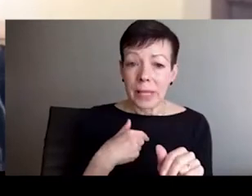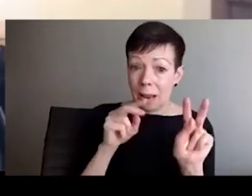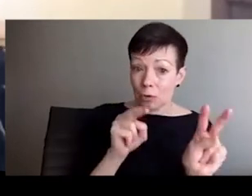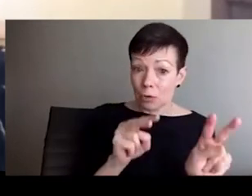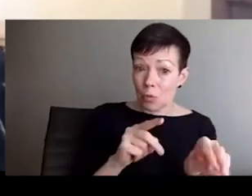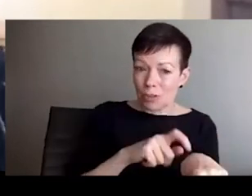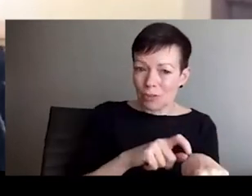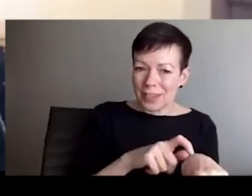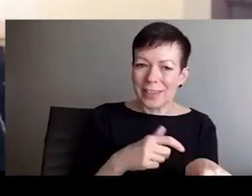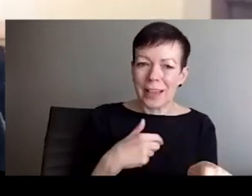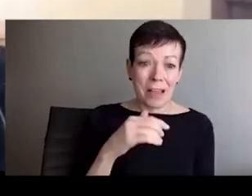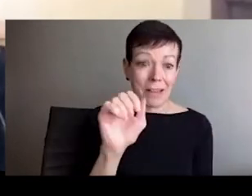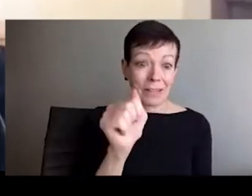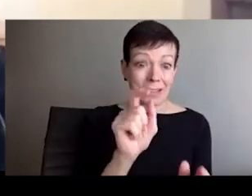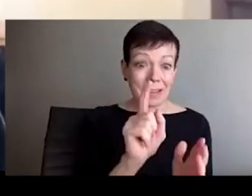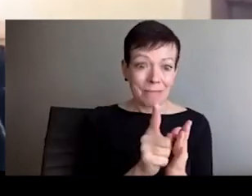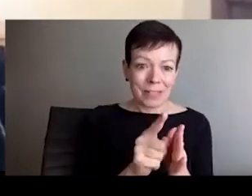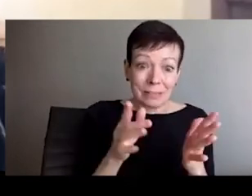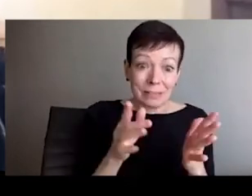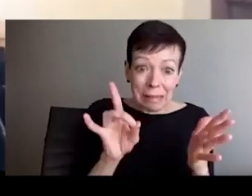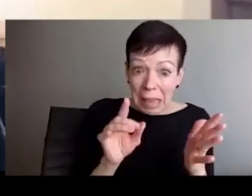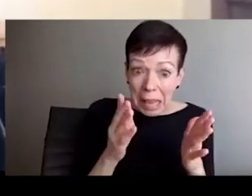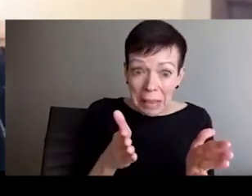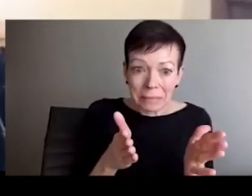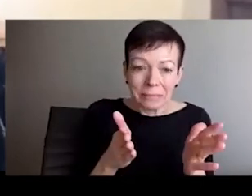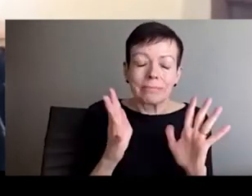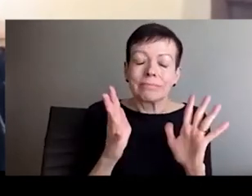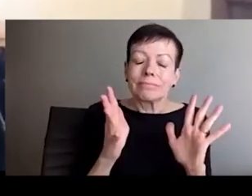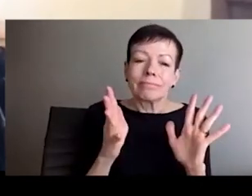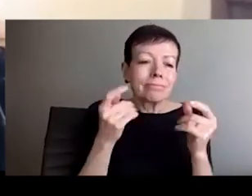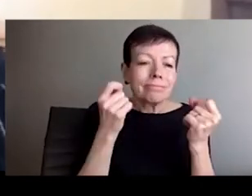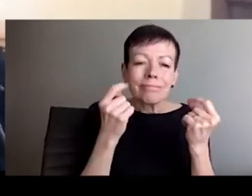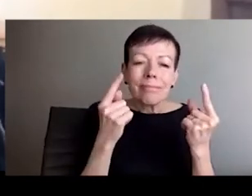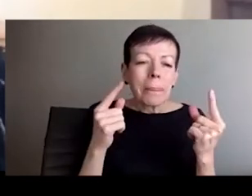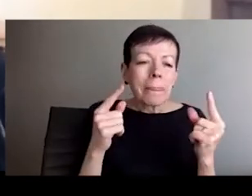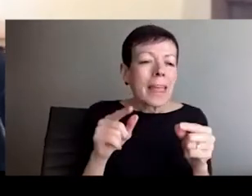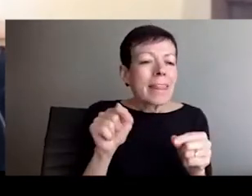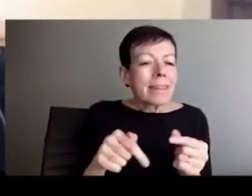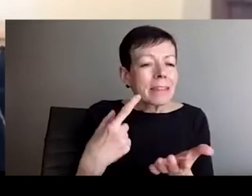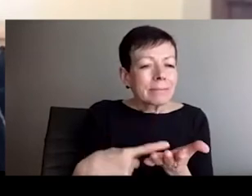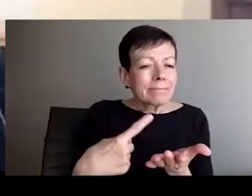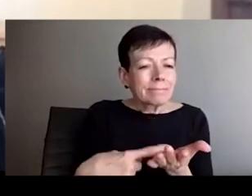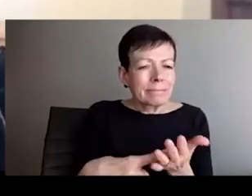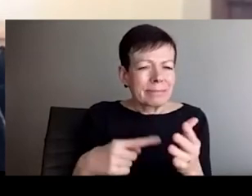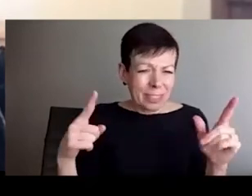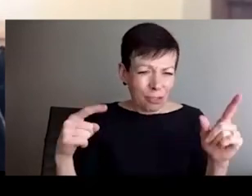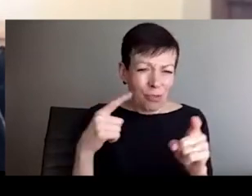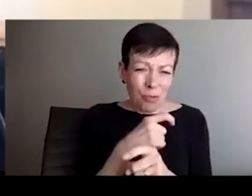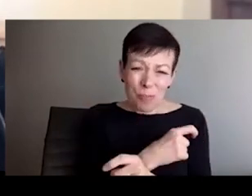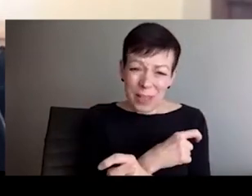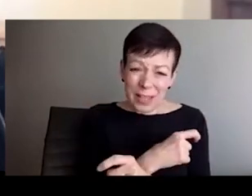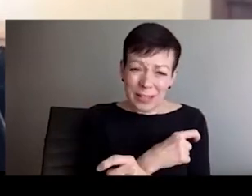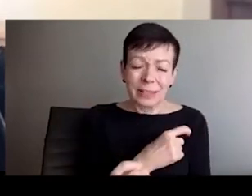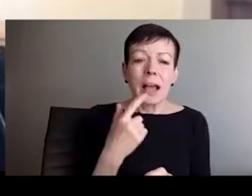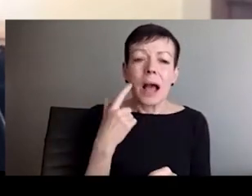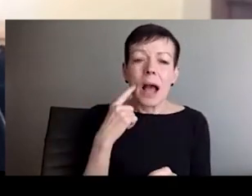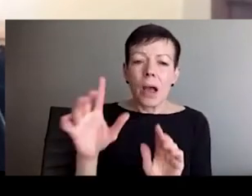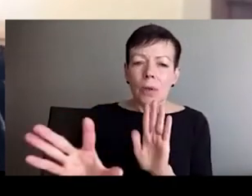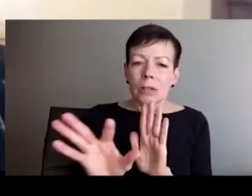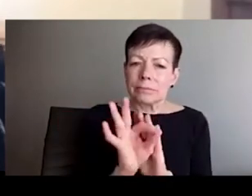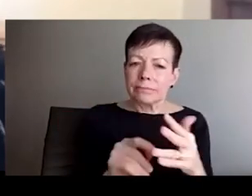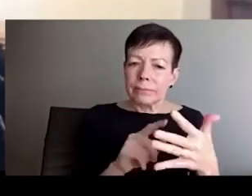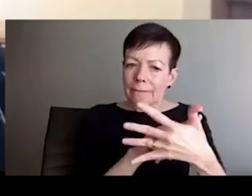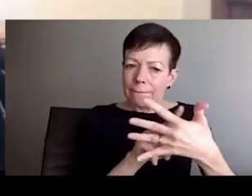today. I also state that because I'm a scholar of race and racialization broadly. My work has focused on